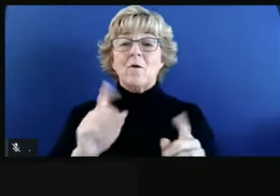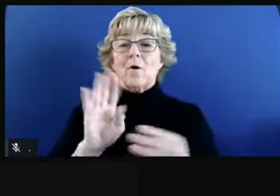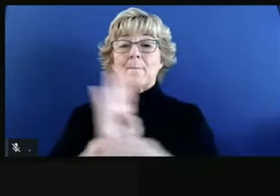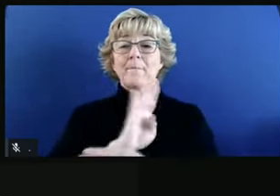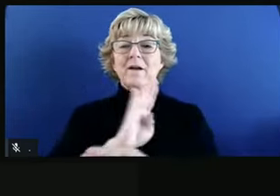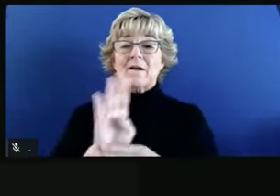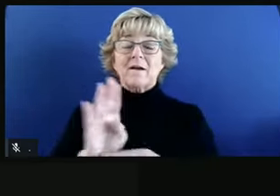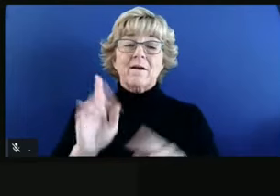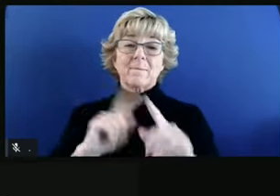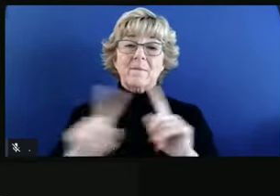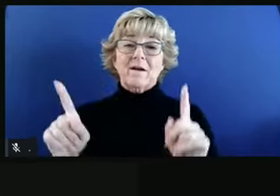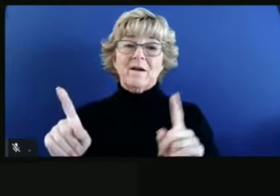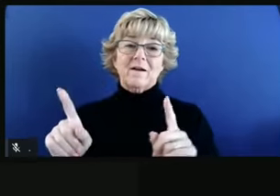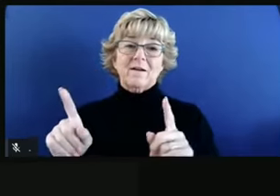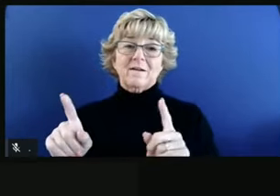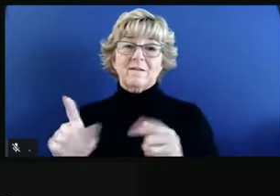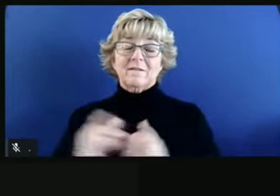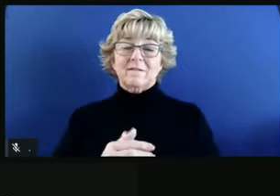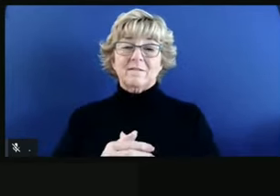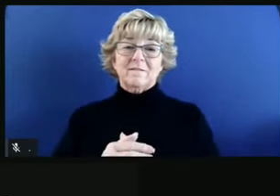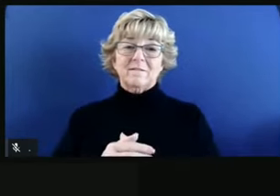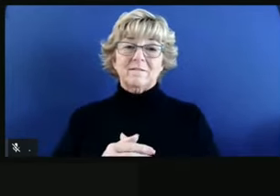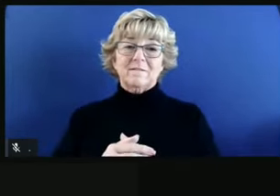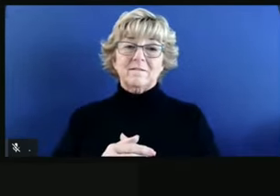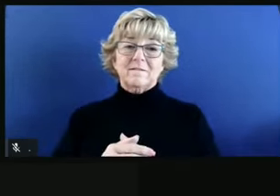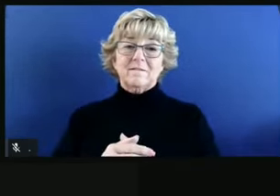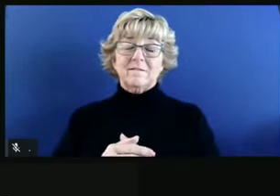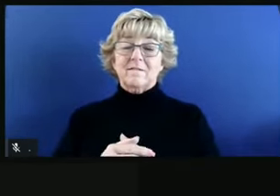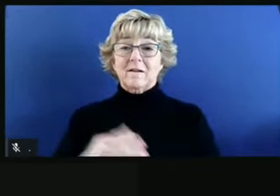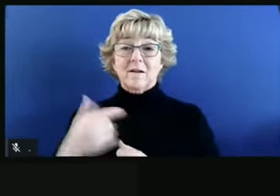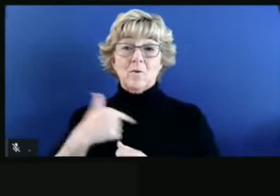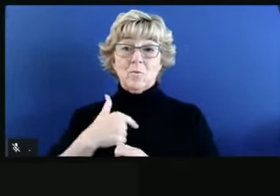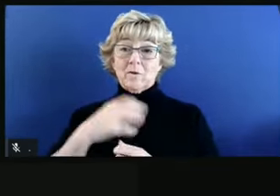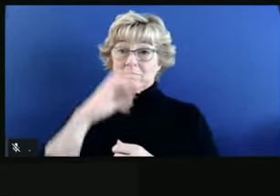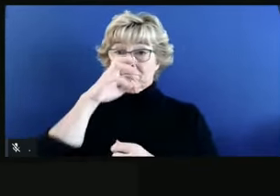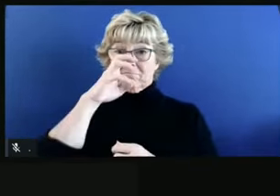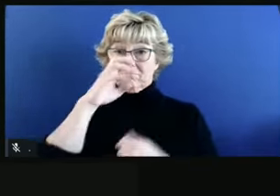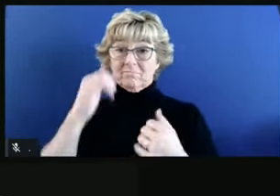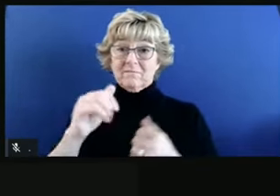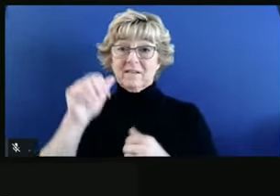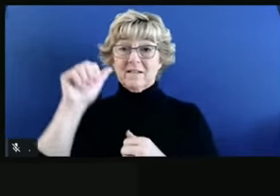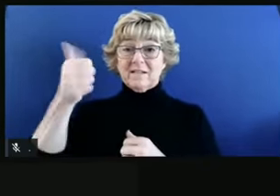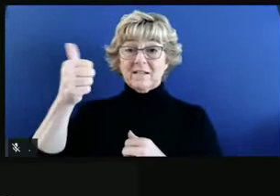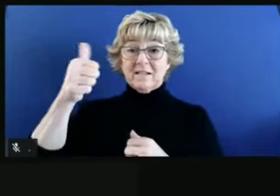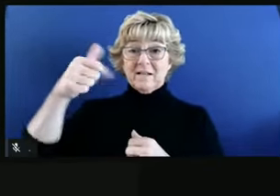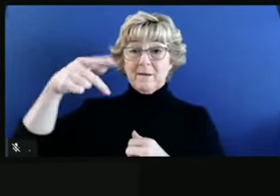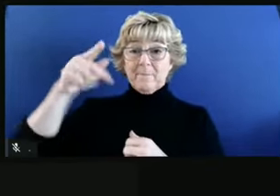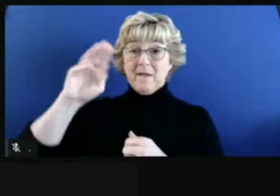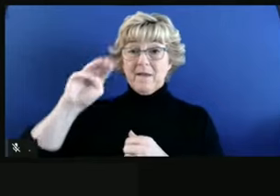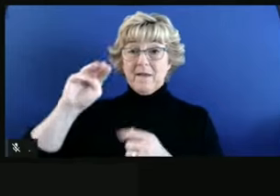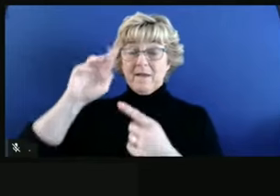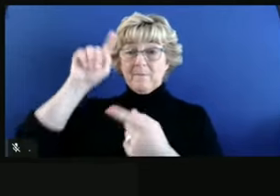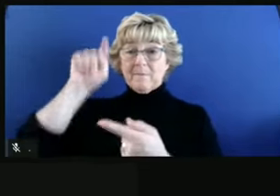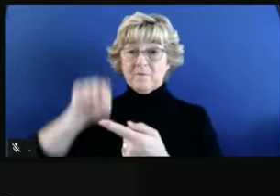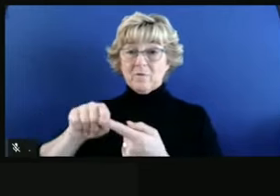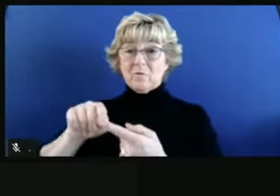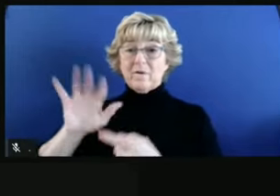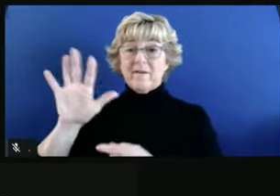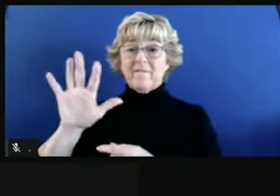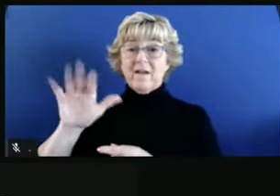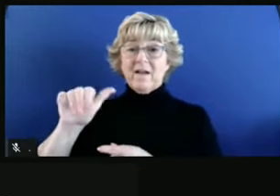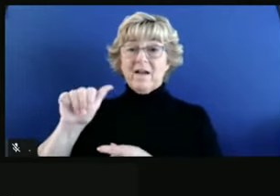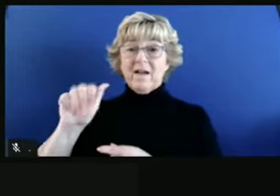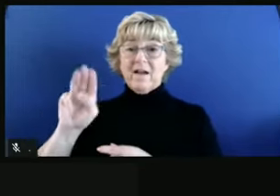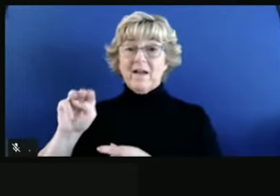but we also said between 10 p.m. and 5 a.m. that household gatherings really